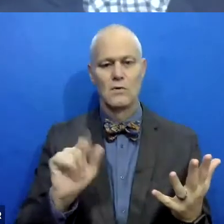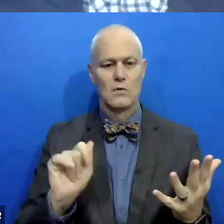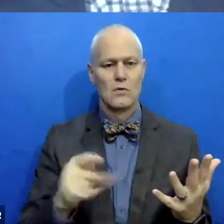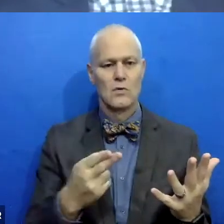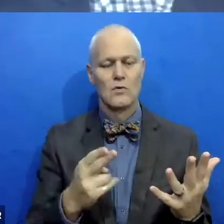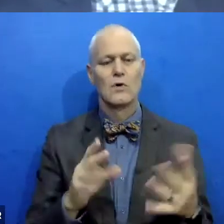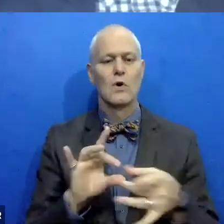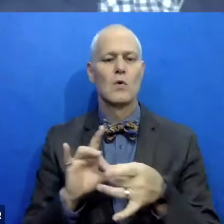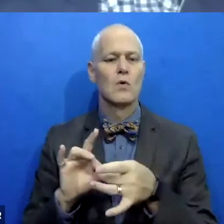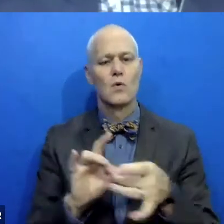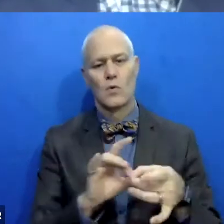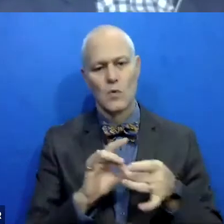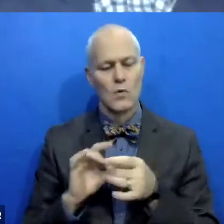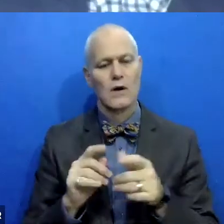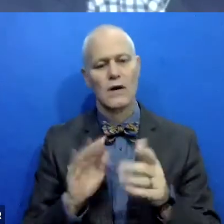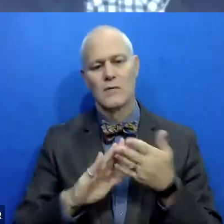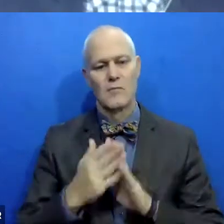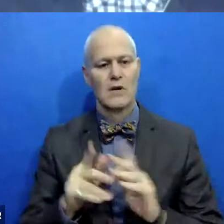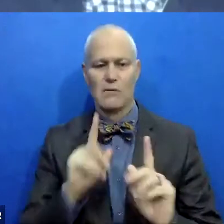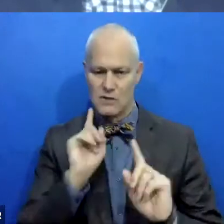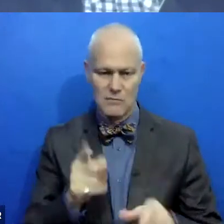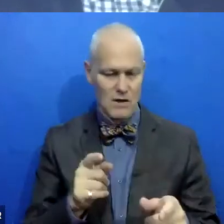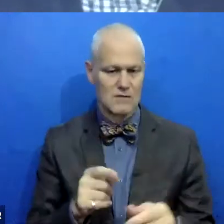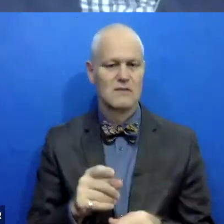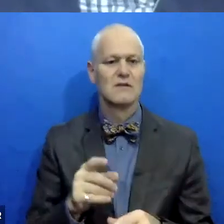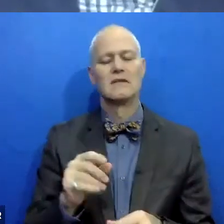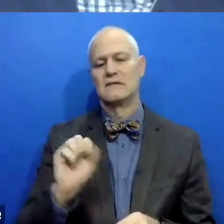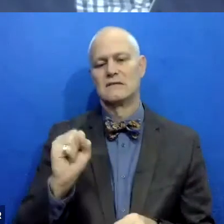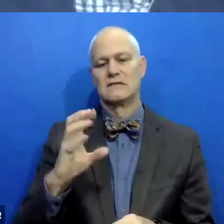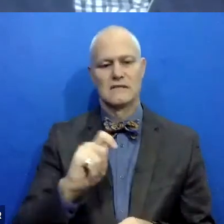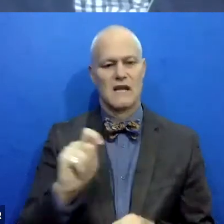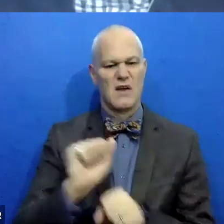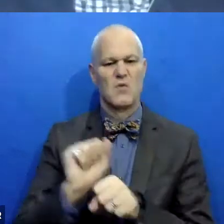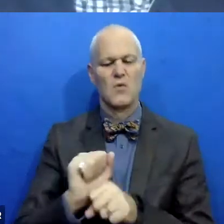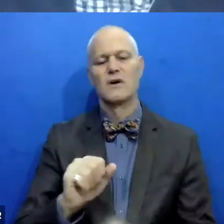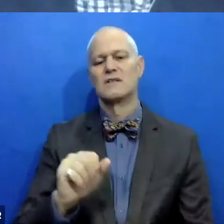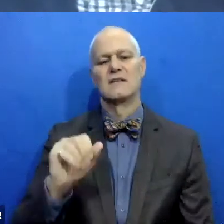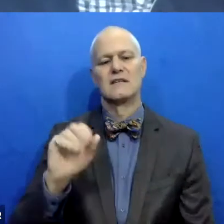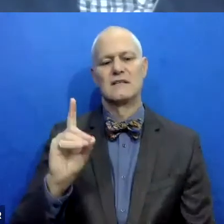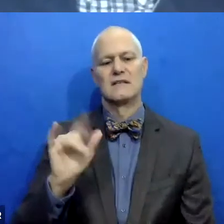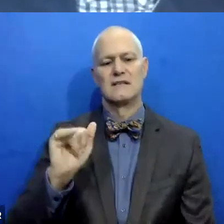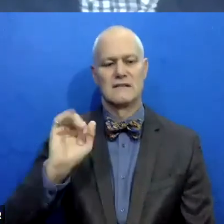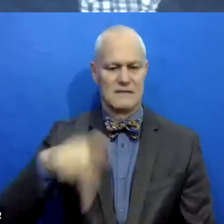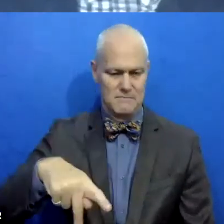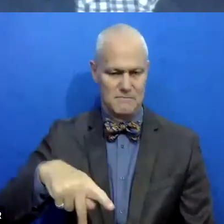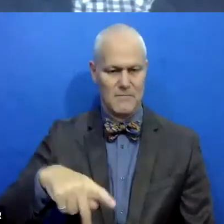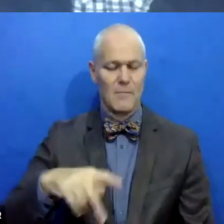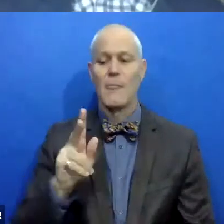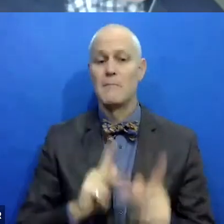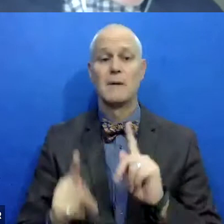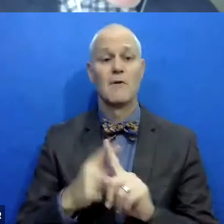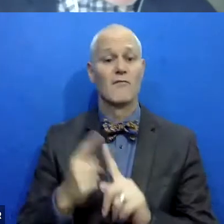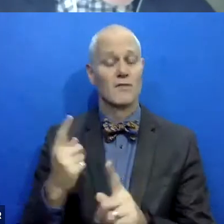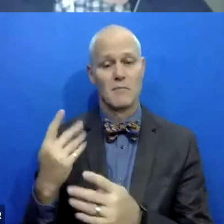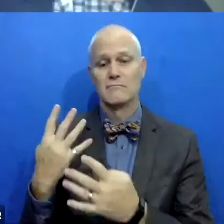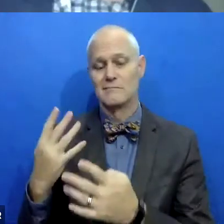response coordinator, Scott Miller, works at DIP. Um, and, uh, folks from corrections, a few